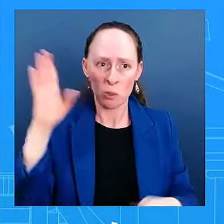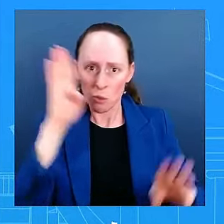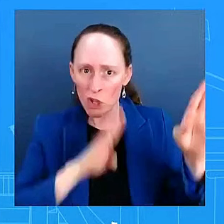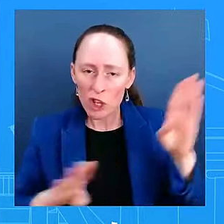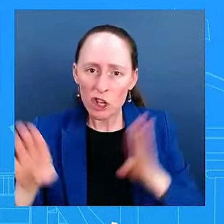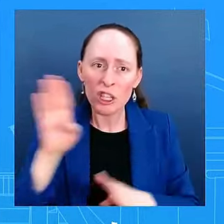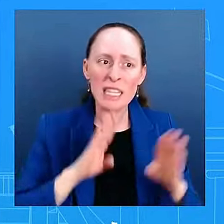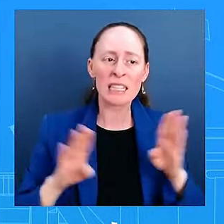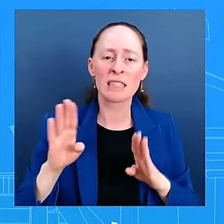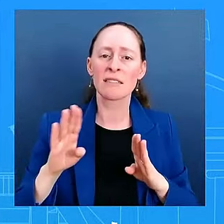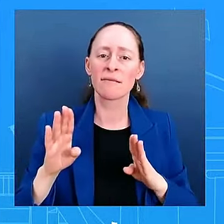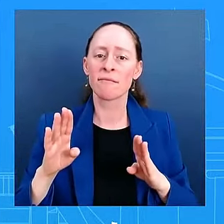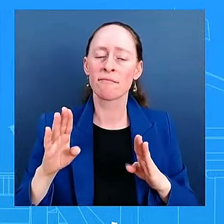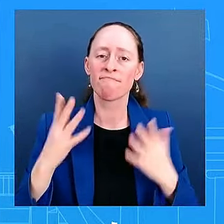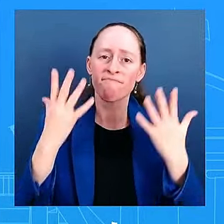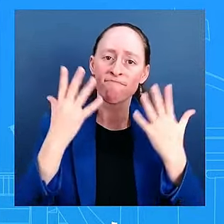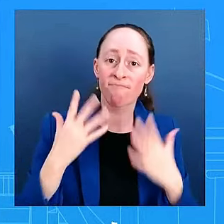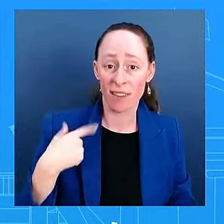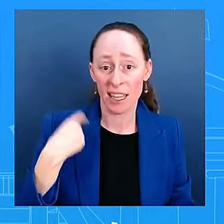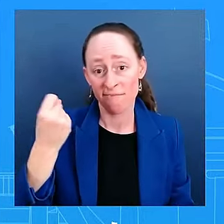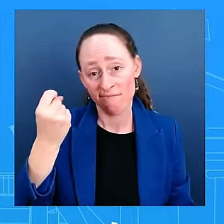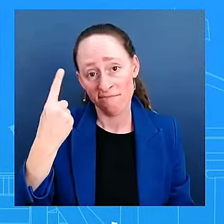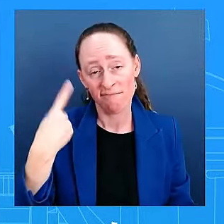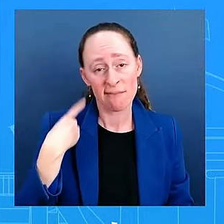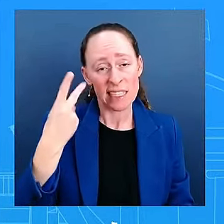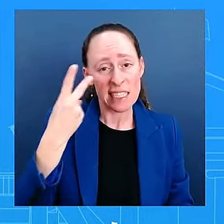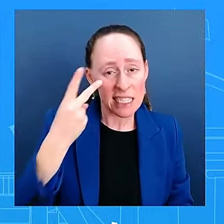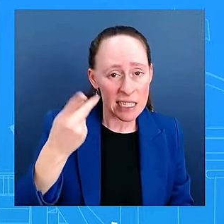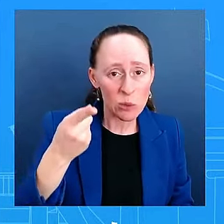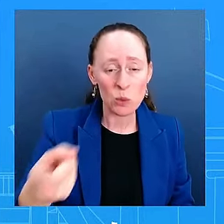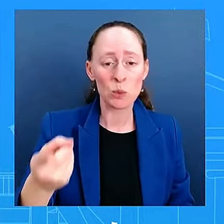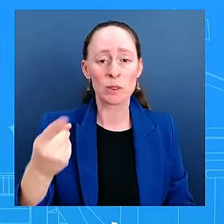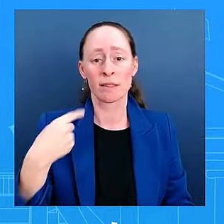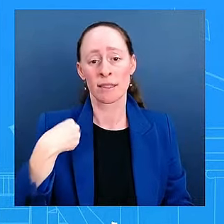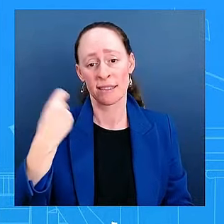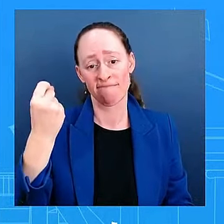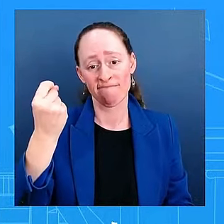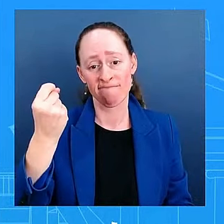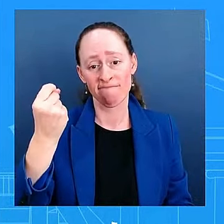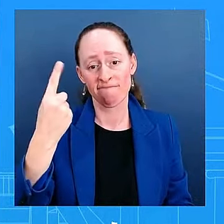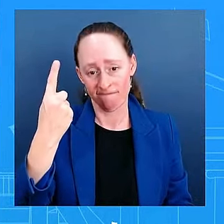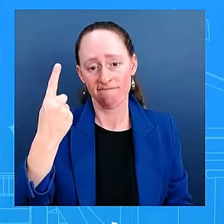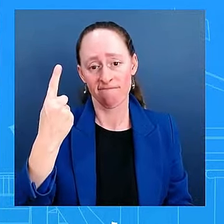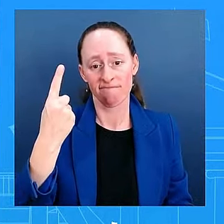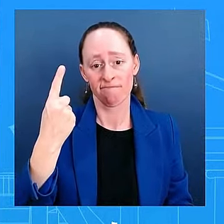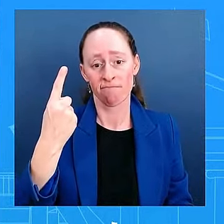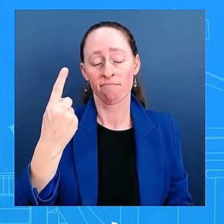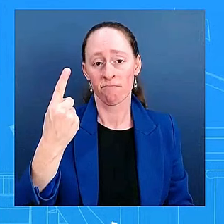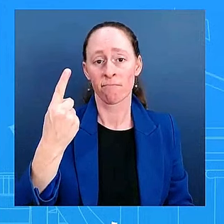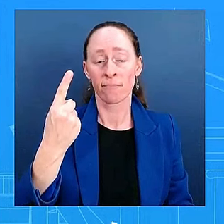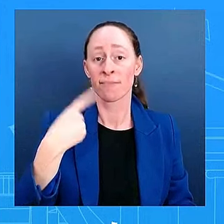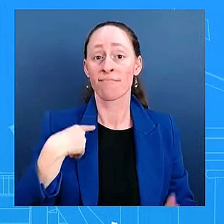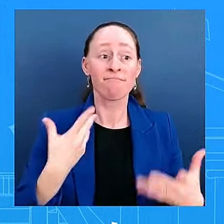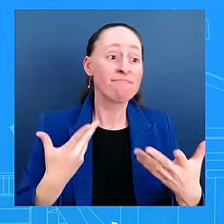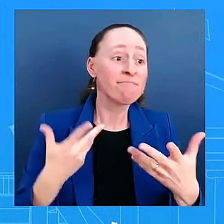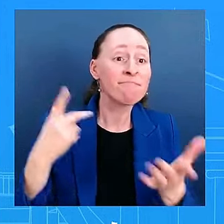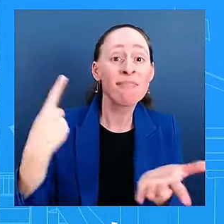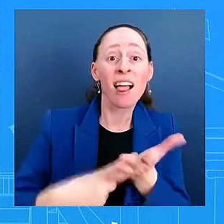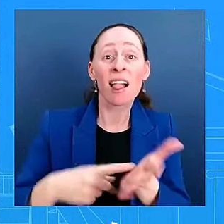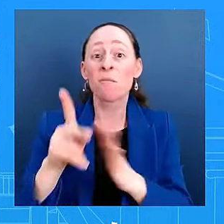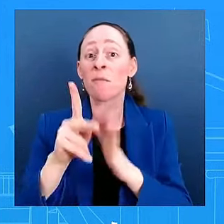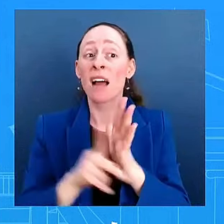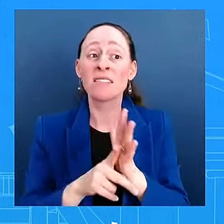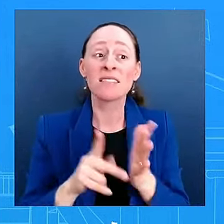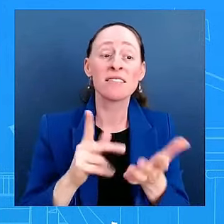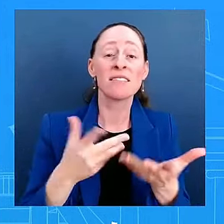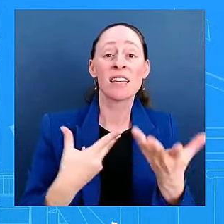but don't have anything else to speak to. Just one more question. There are reports of racist text messages targeting black